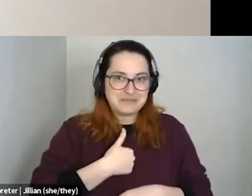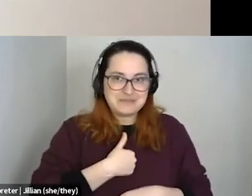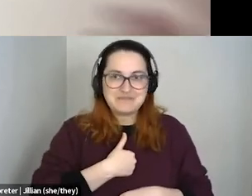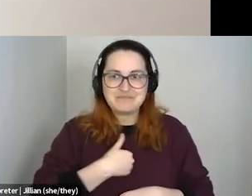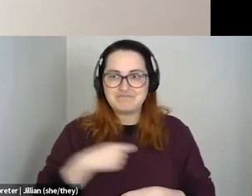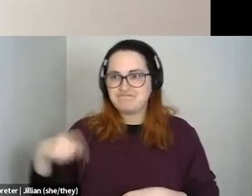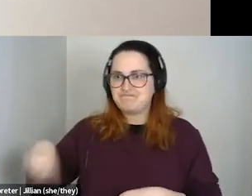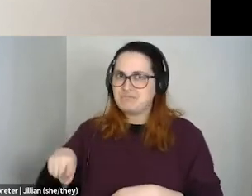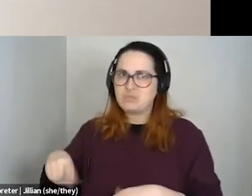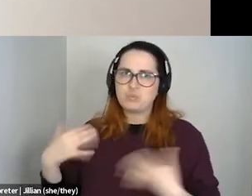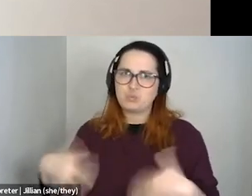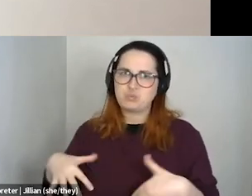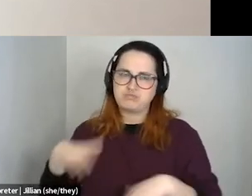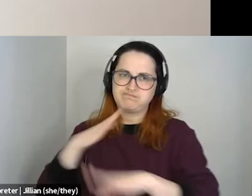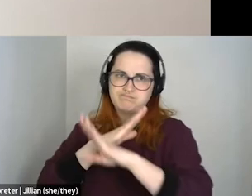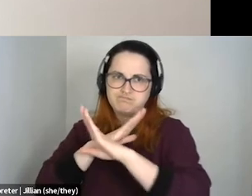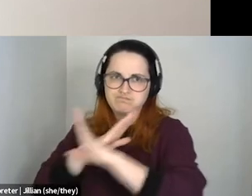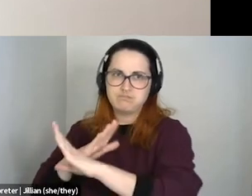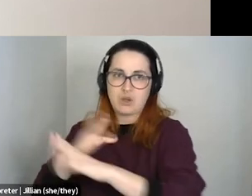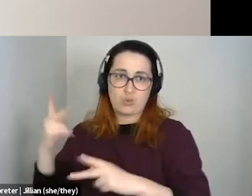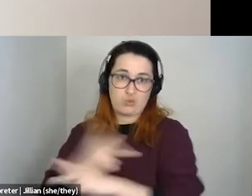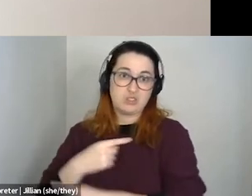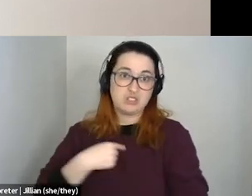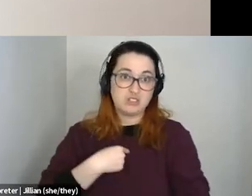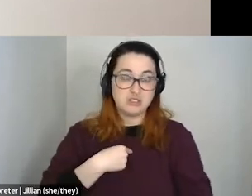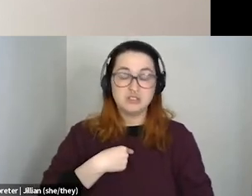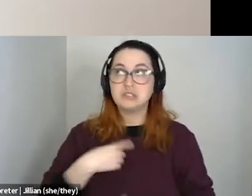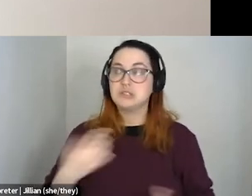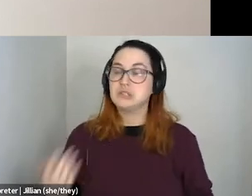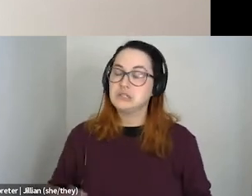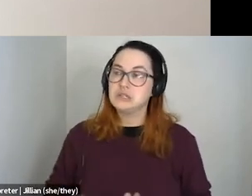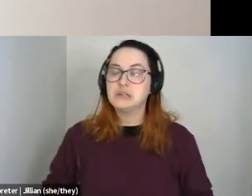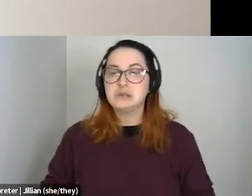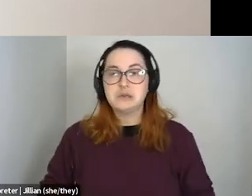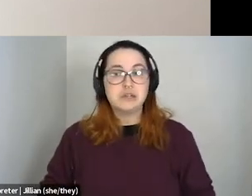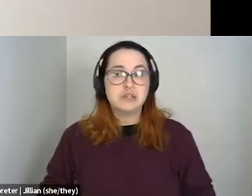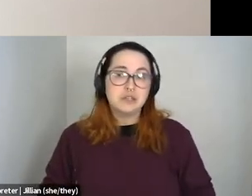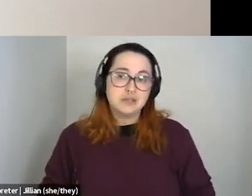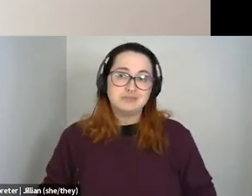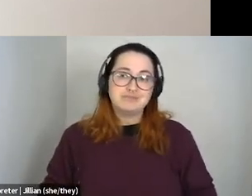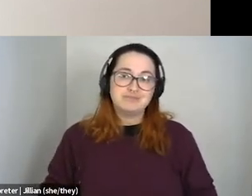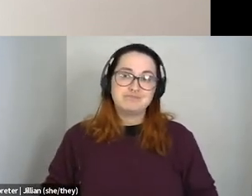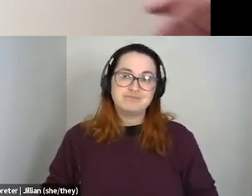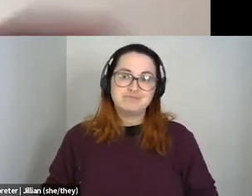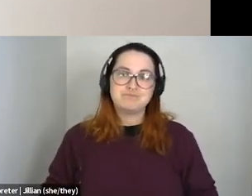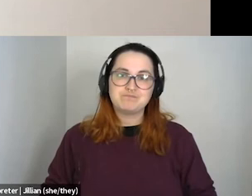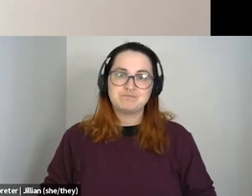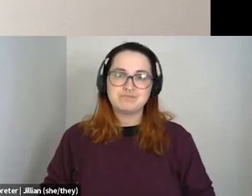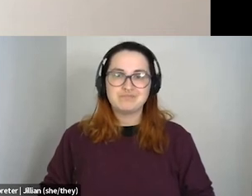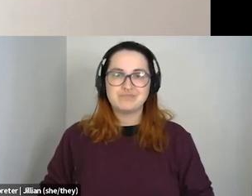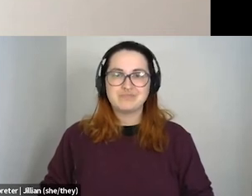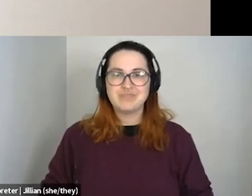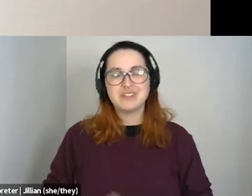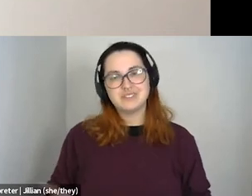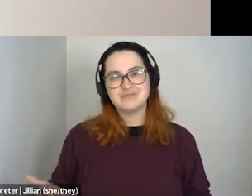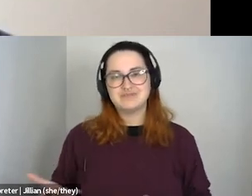face like a lot bigger barriers even than I do. Um, but it's also, it, it does feel like a bit of a